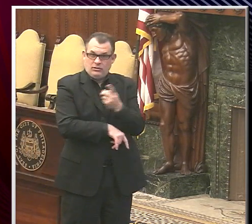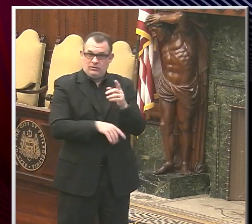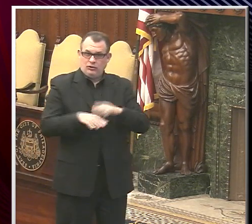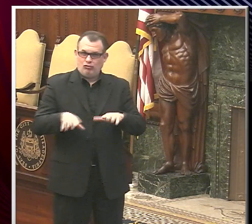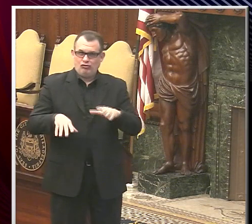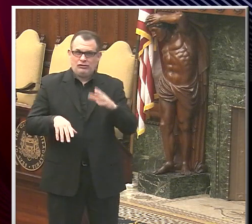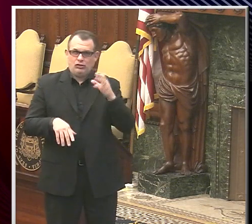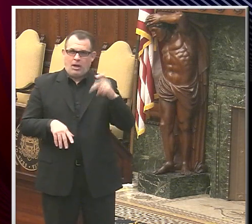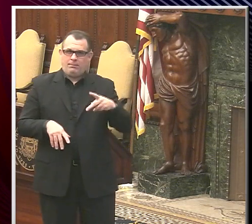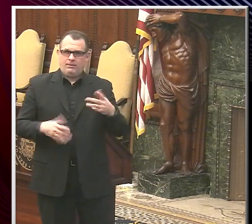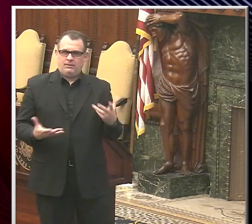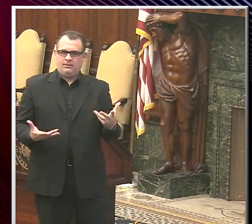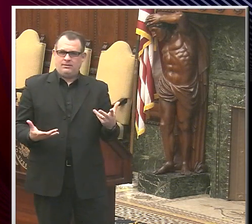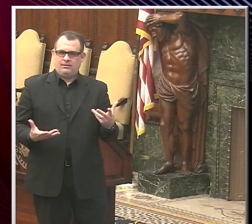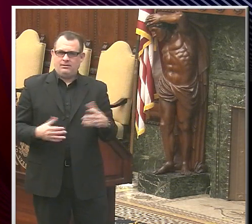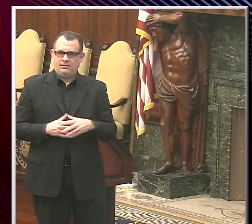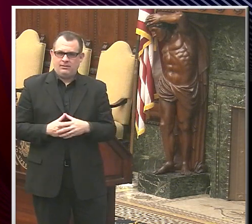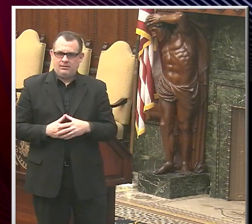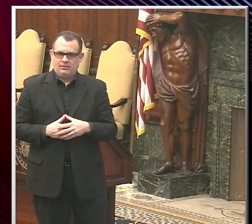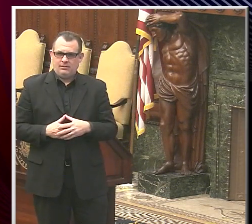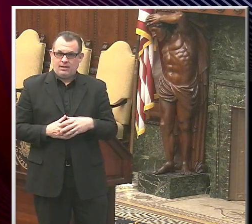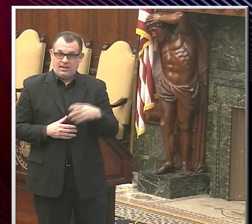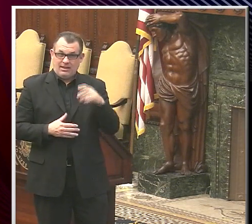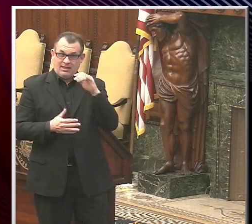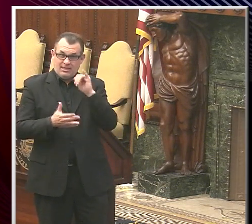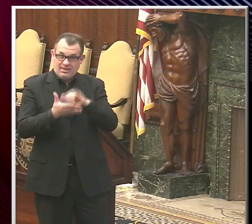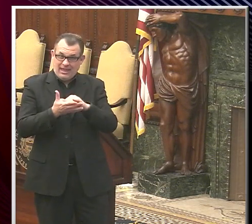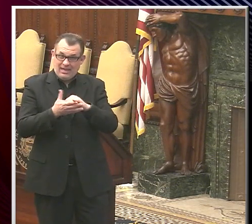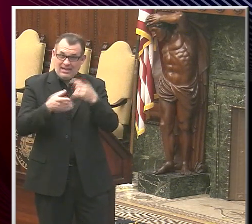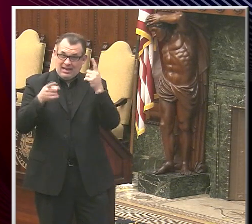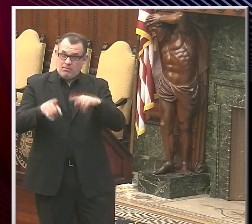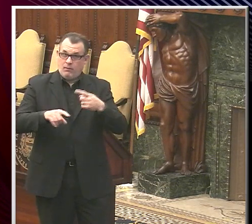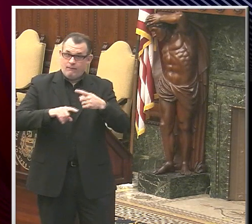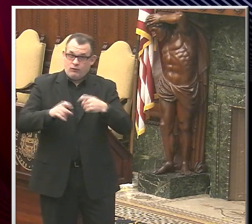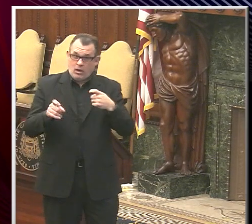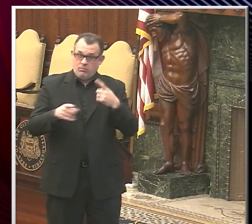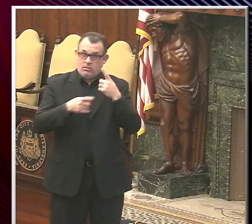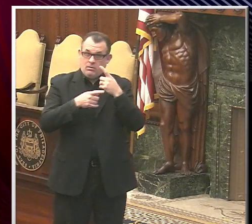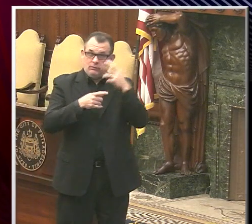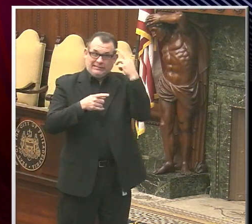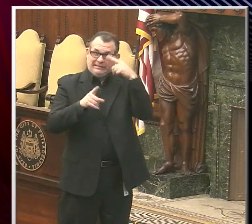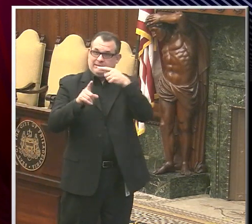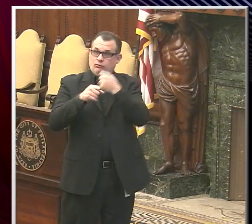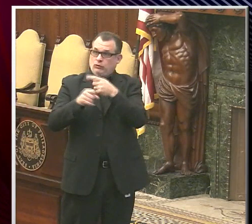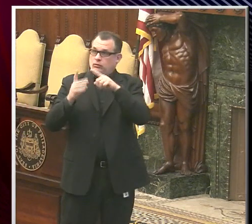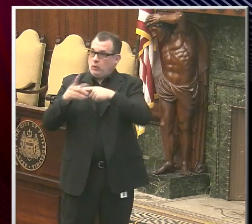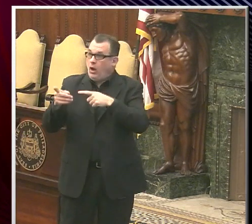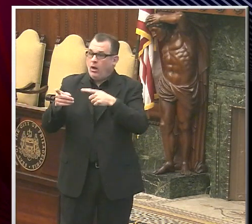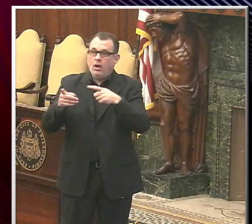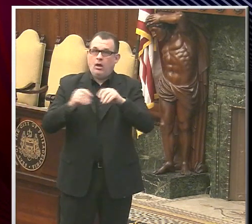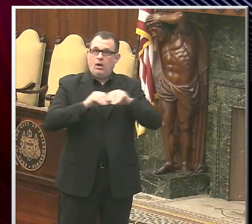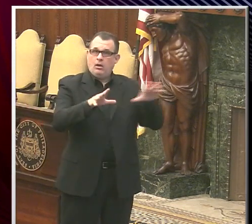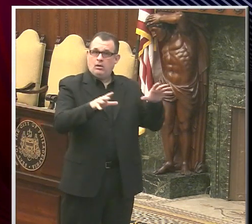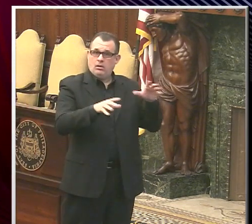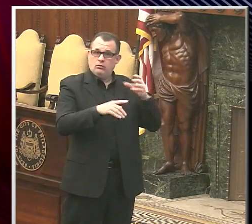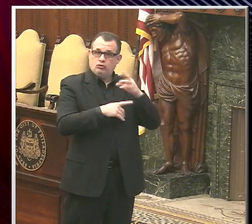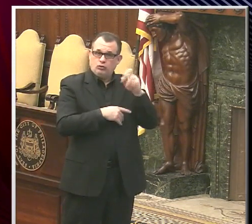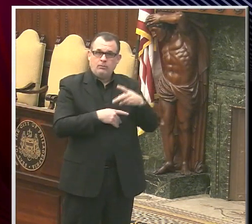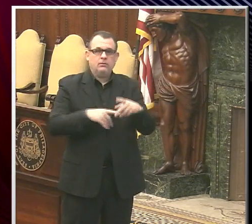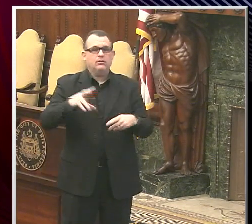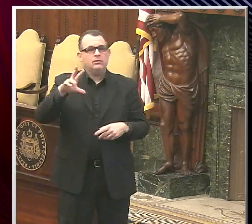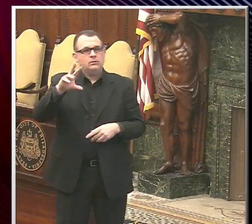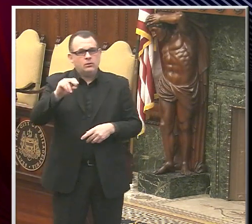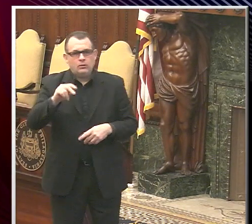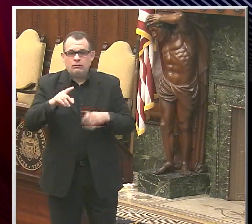you think this will be the end of this protest from teachers? I mean, certainly people, organized labor, individual people